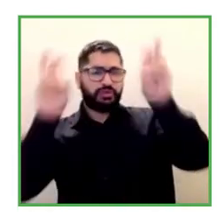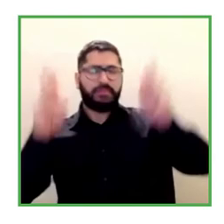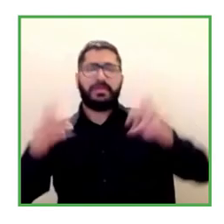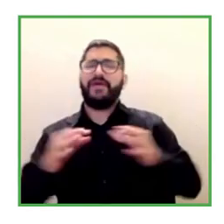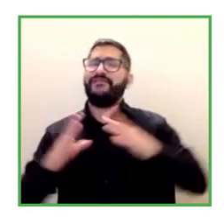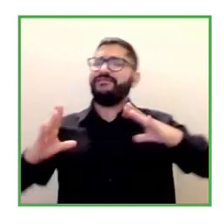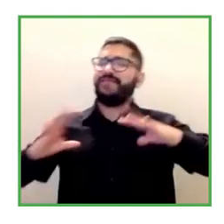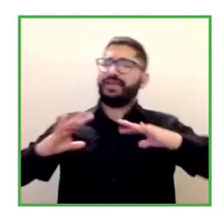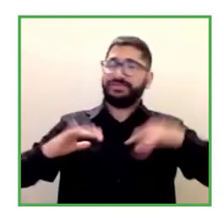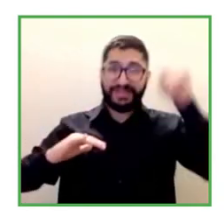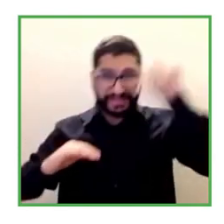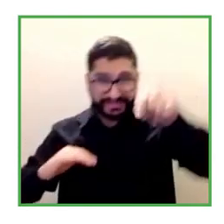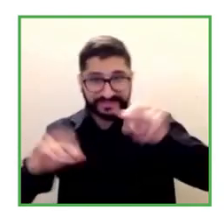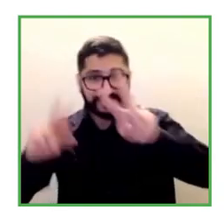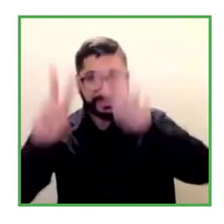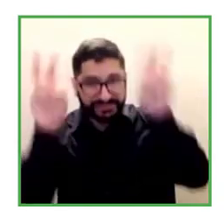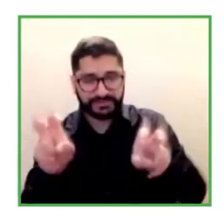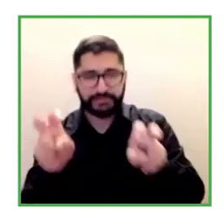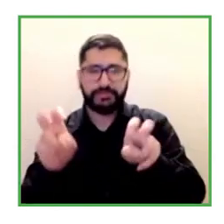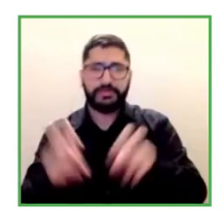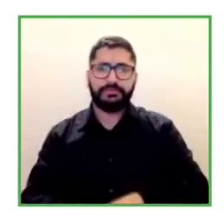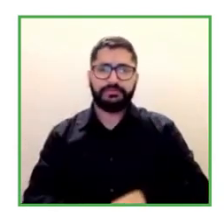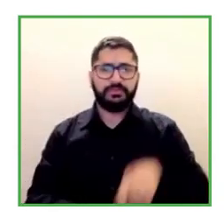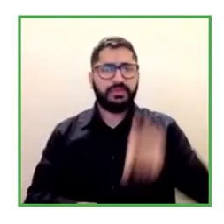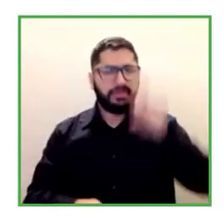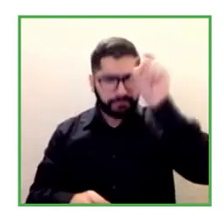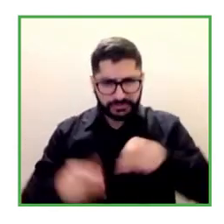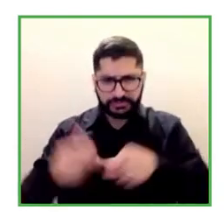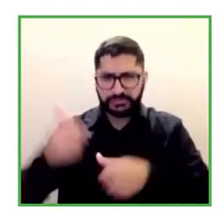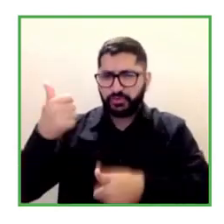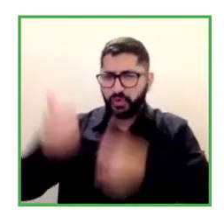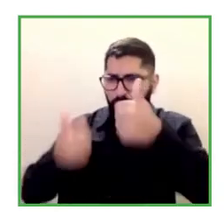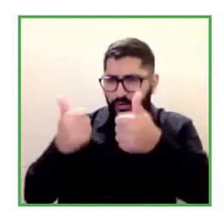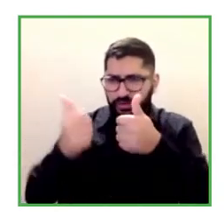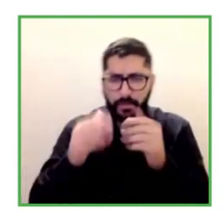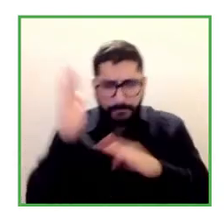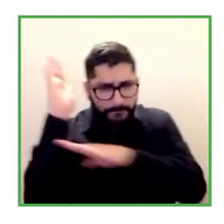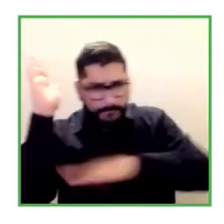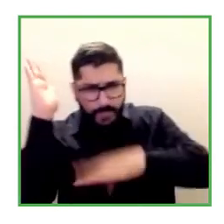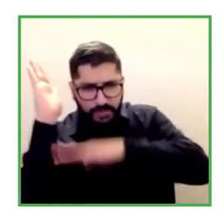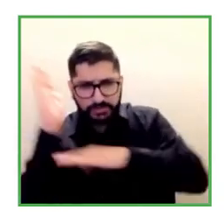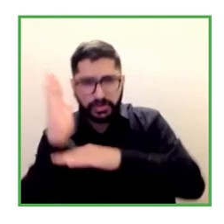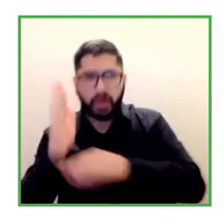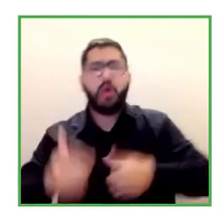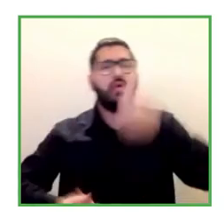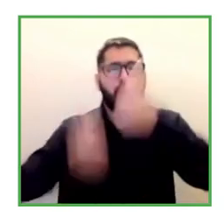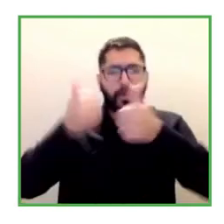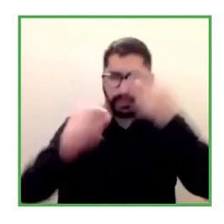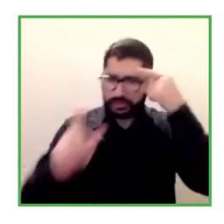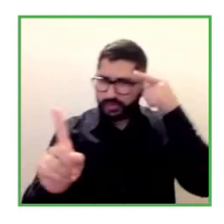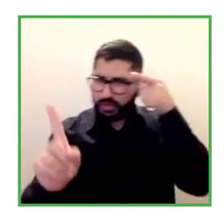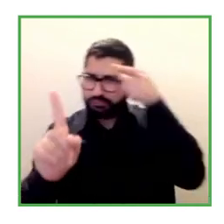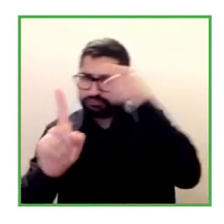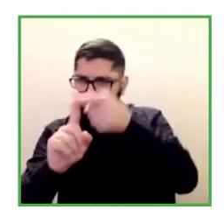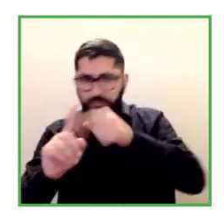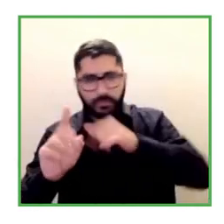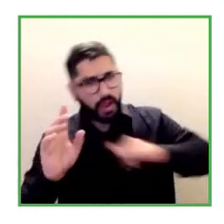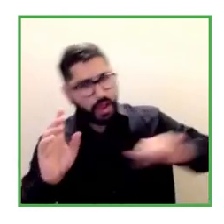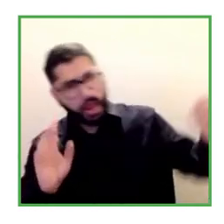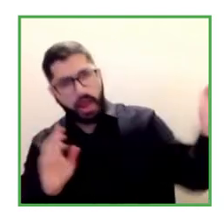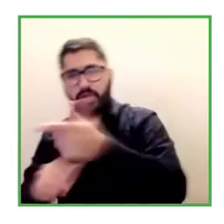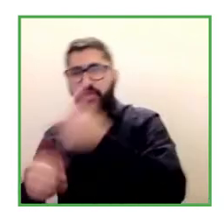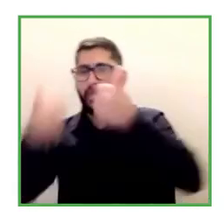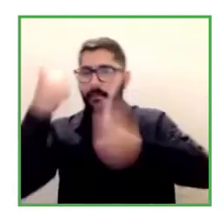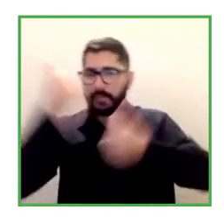receive they have to choose what they want because they can have the basic competences and a specific competence to compete